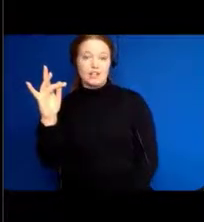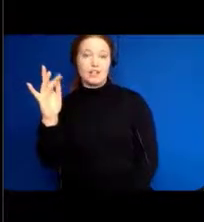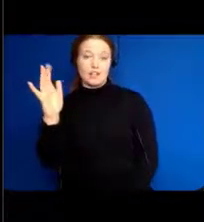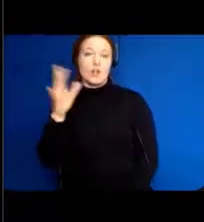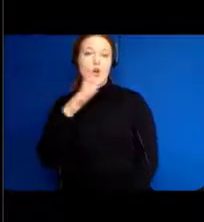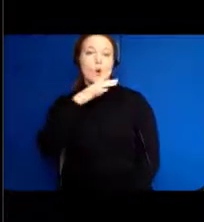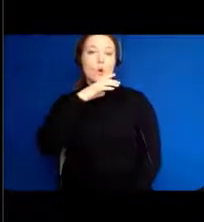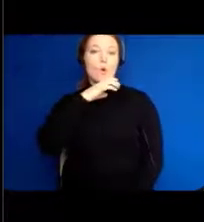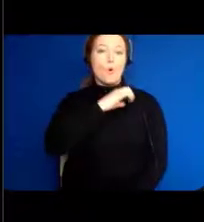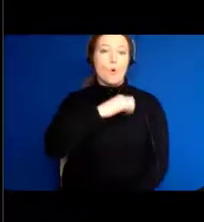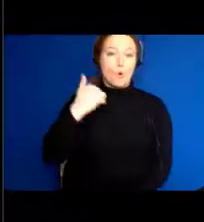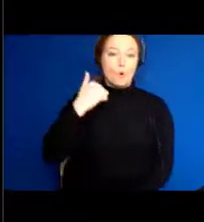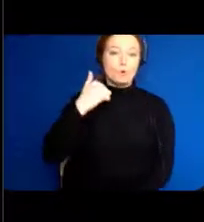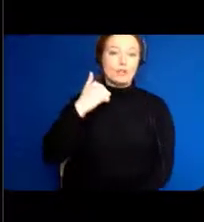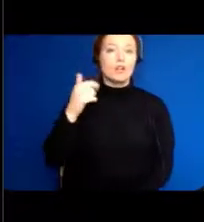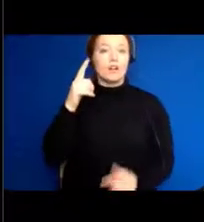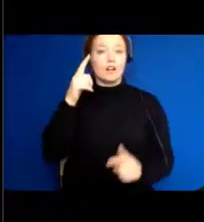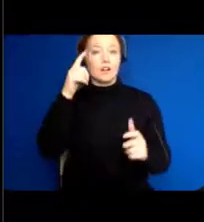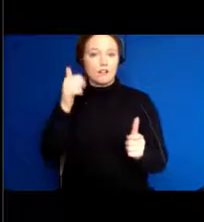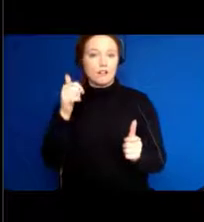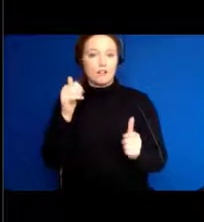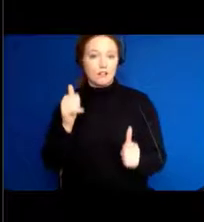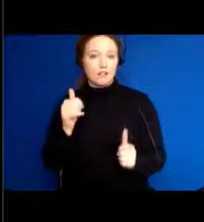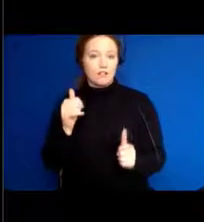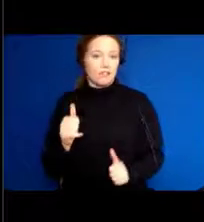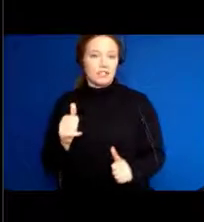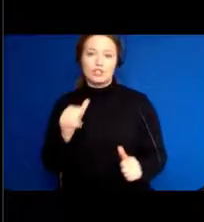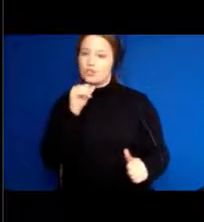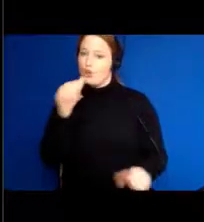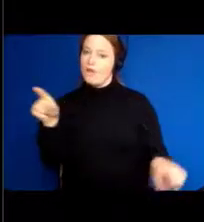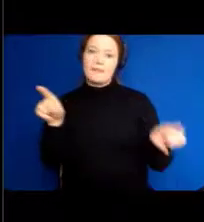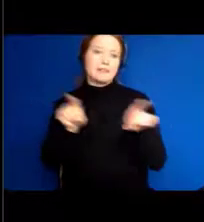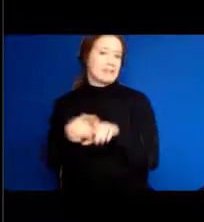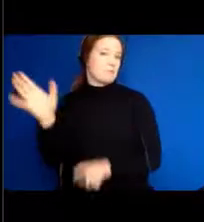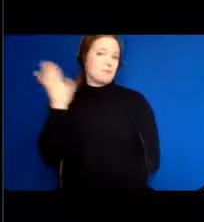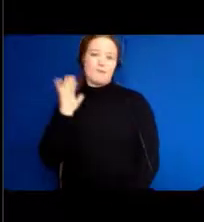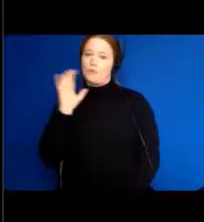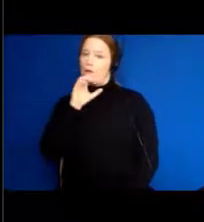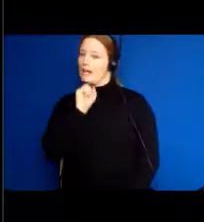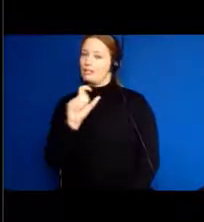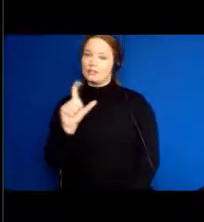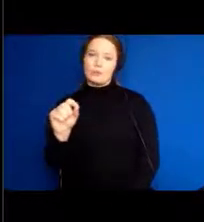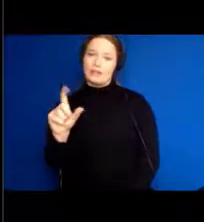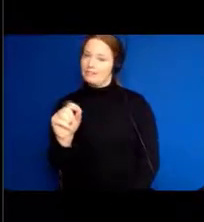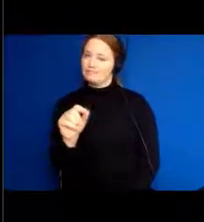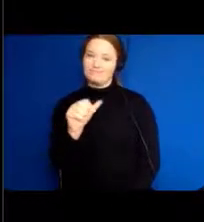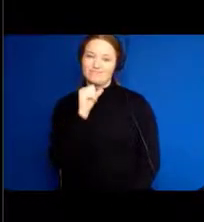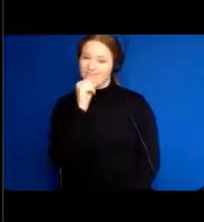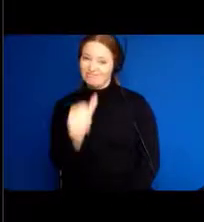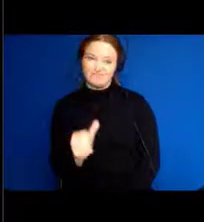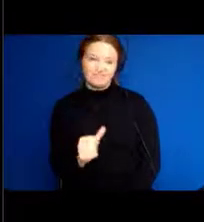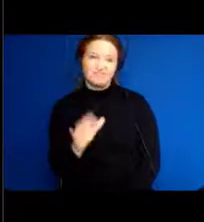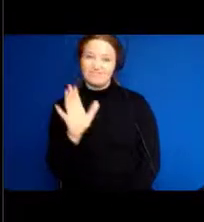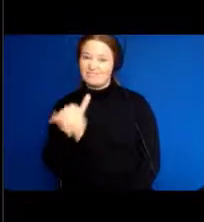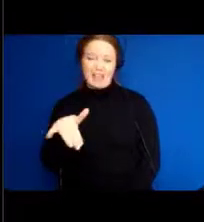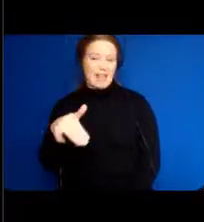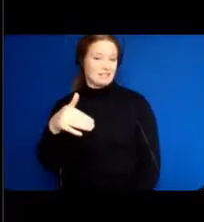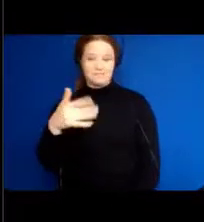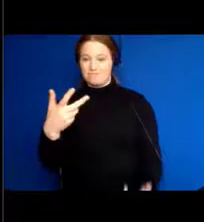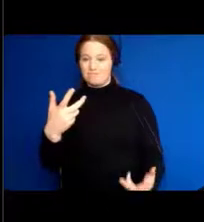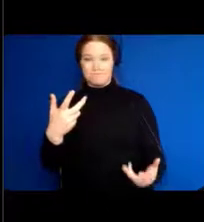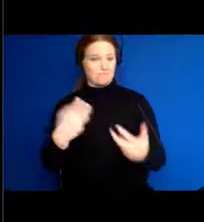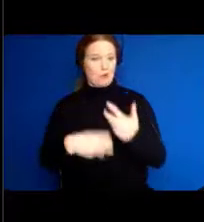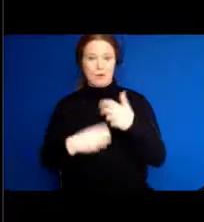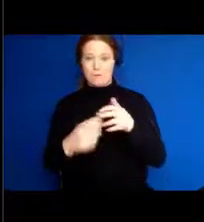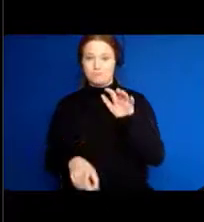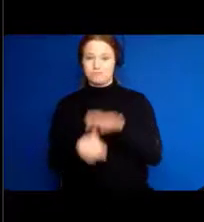were 20. What you might not realize is that these are very, very common problems. So actually, hearing